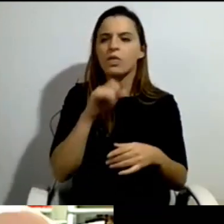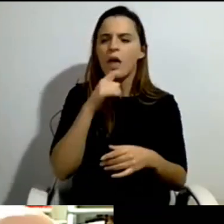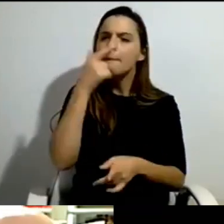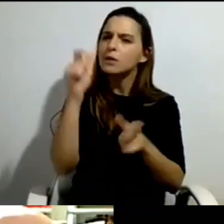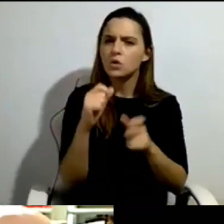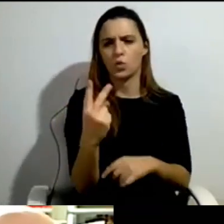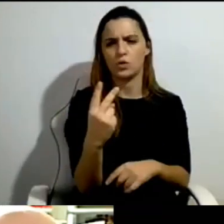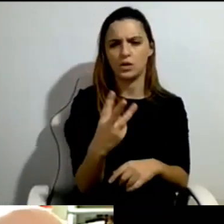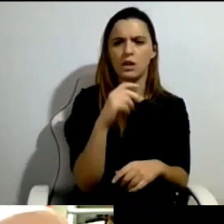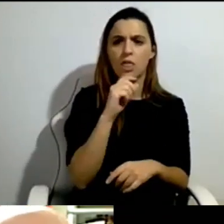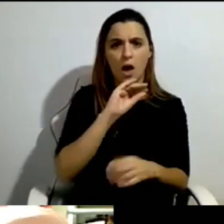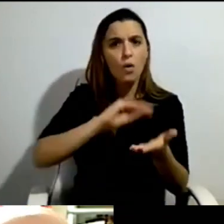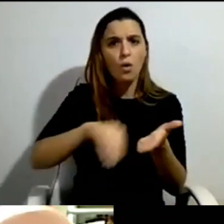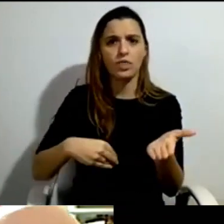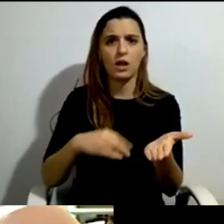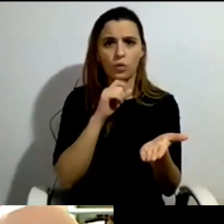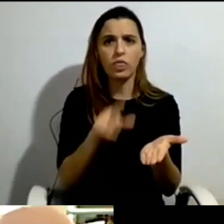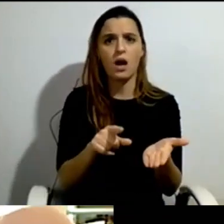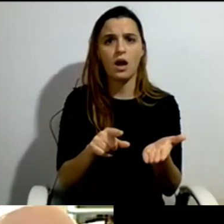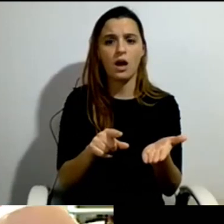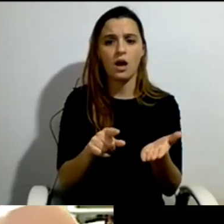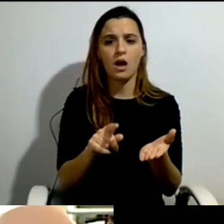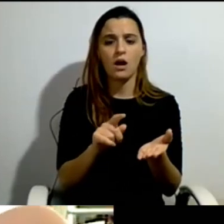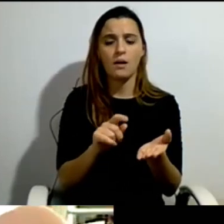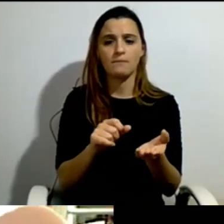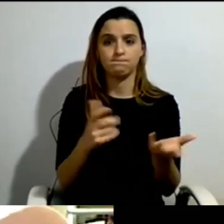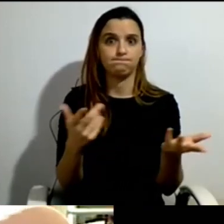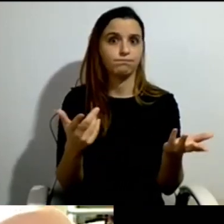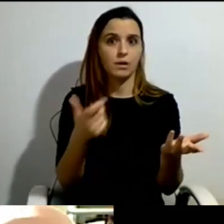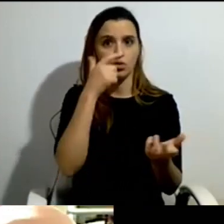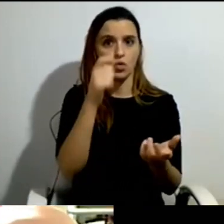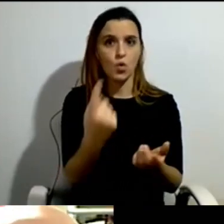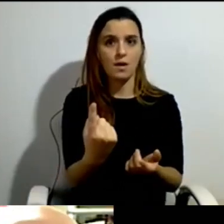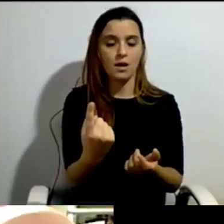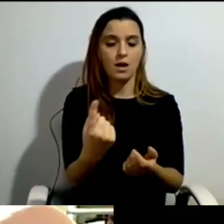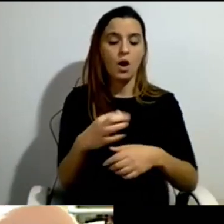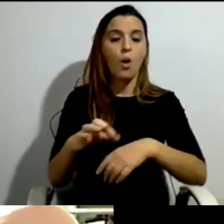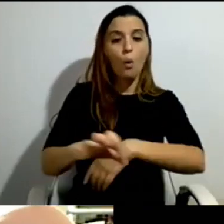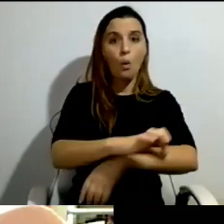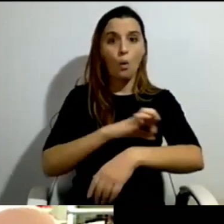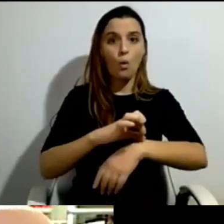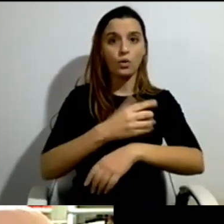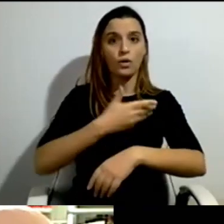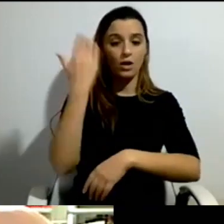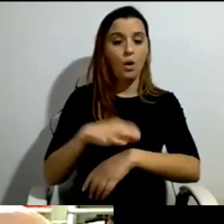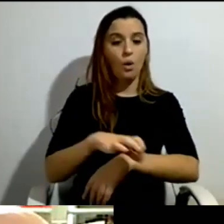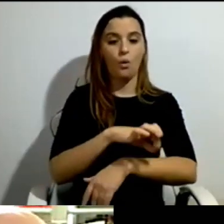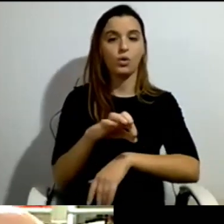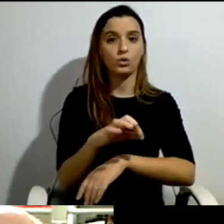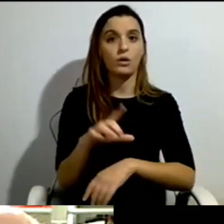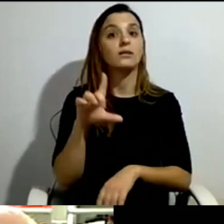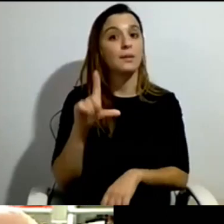eight hours a day with that money, even in Switzerland, where salaries are very high. Politicians were shocked. We